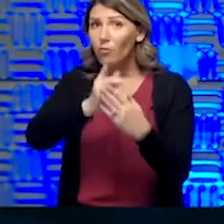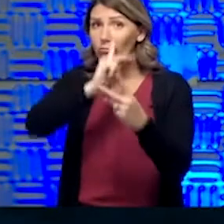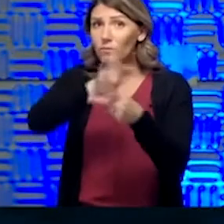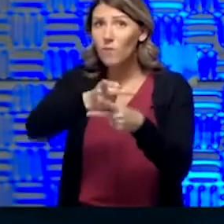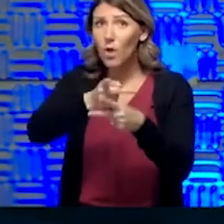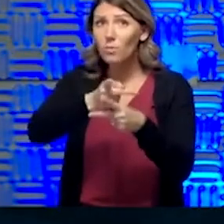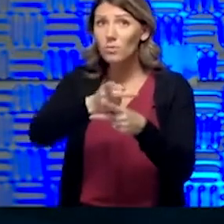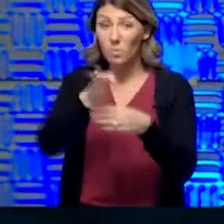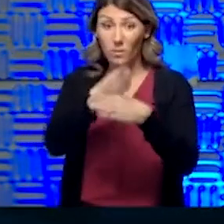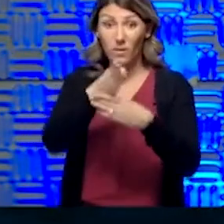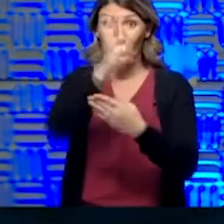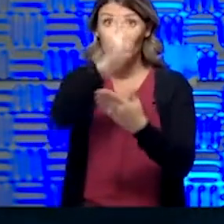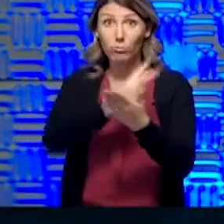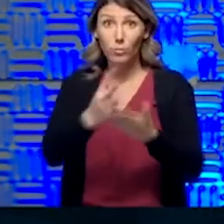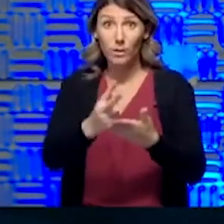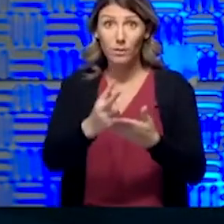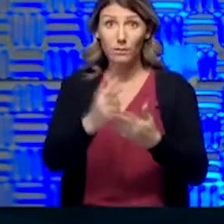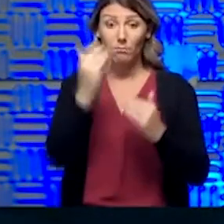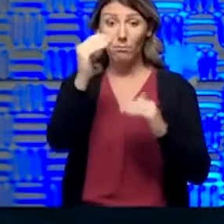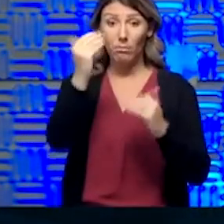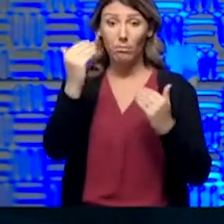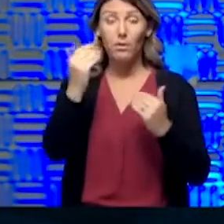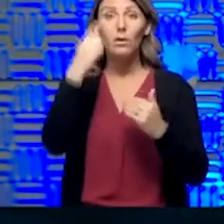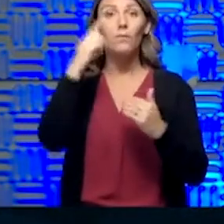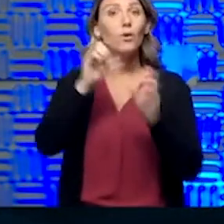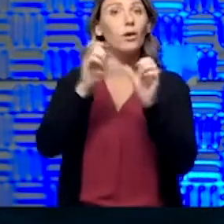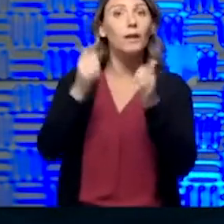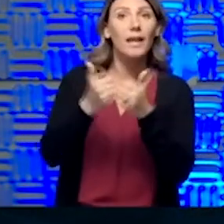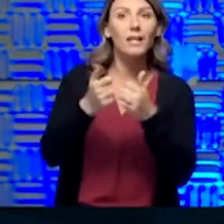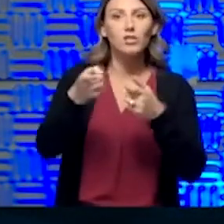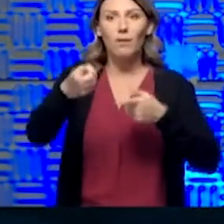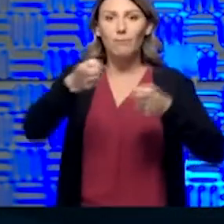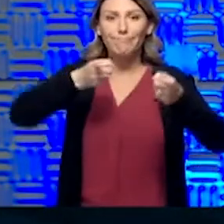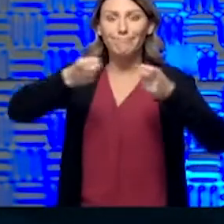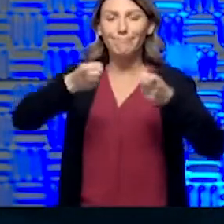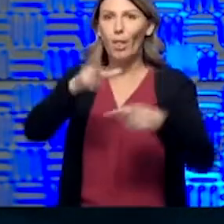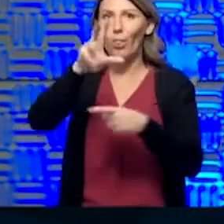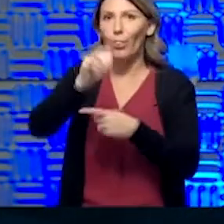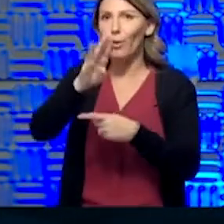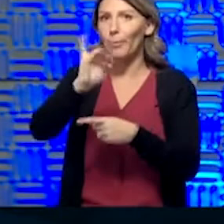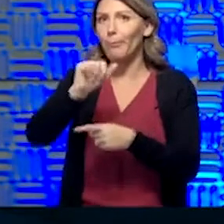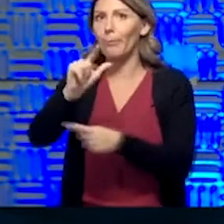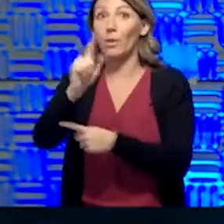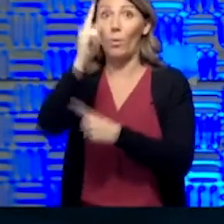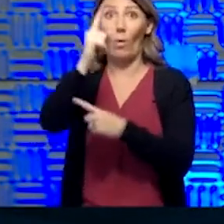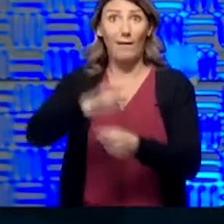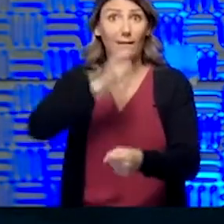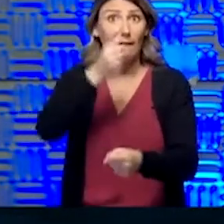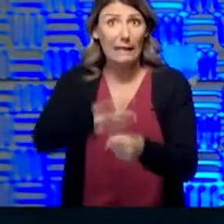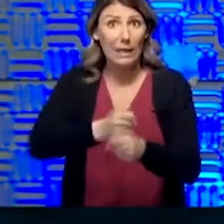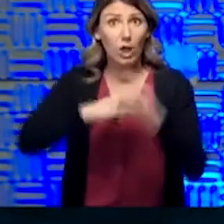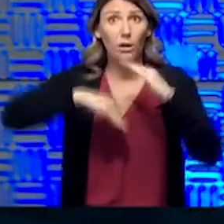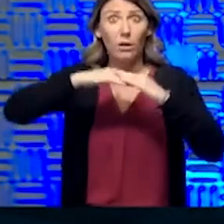two weeks for, it's an agency that deals with $30 billion in a year. So, there are going to be instances,